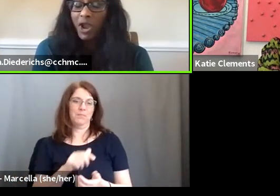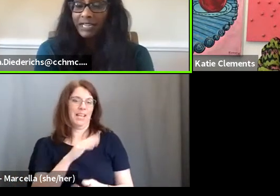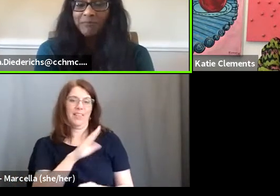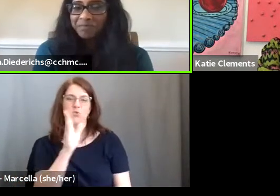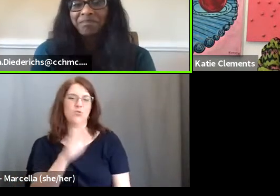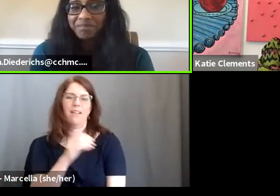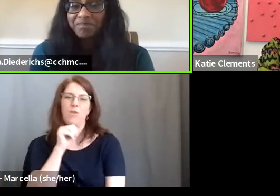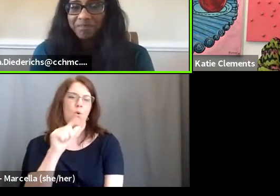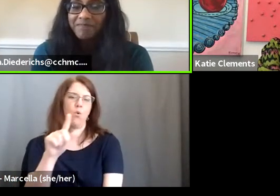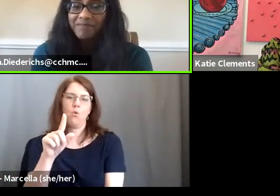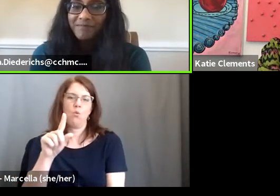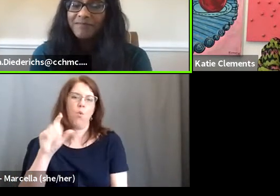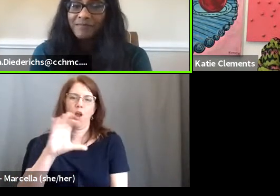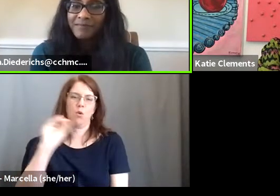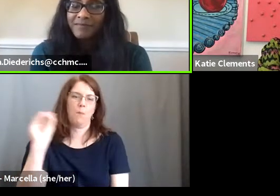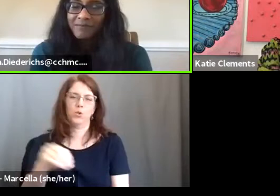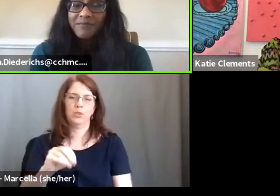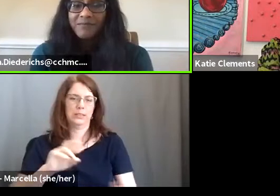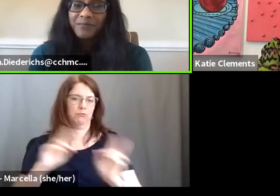percent ready.